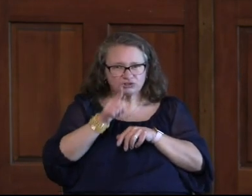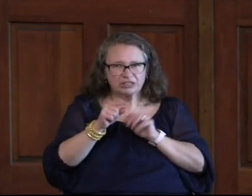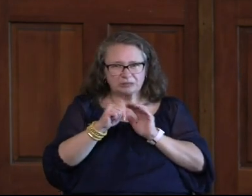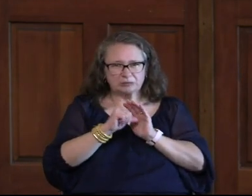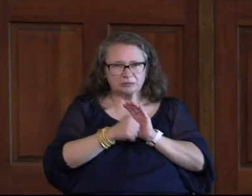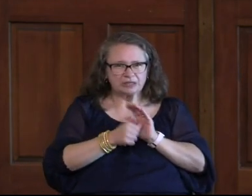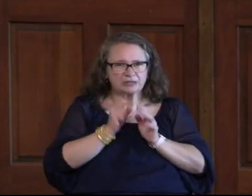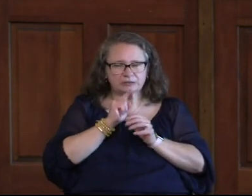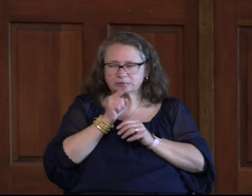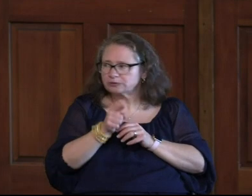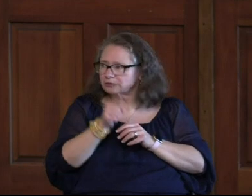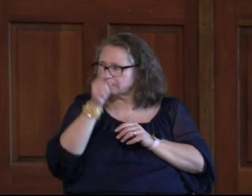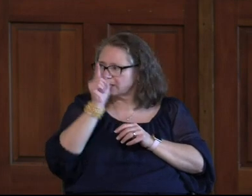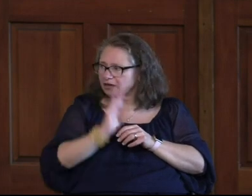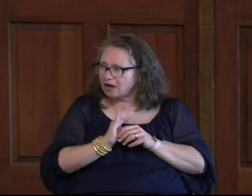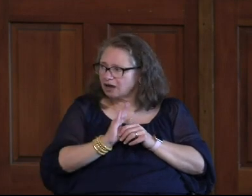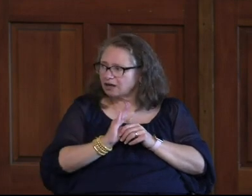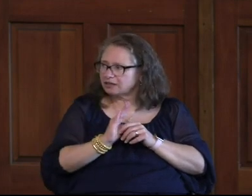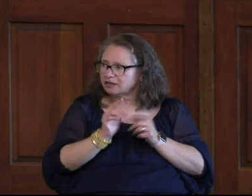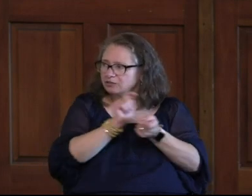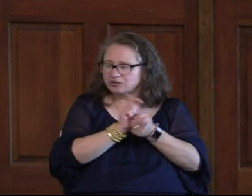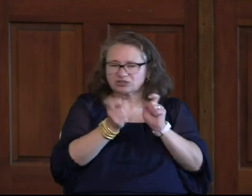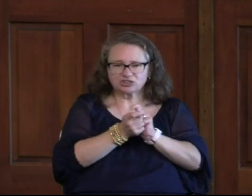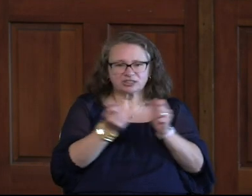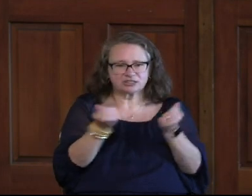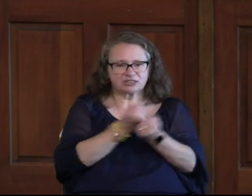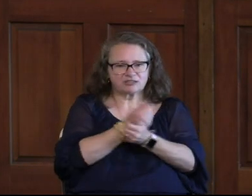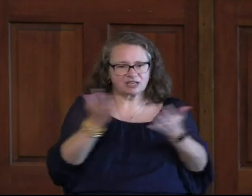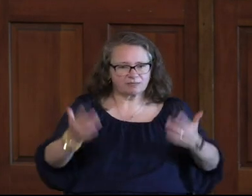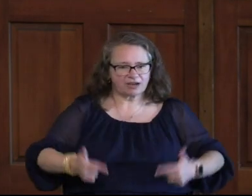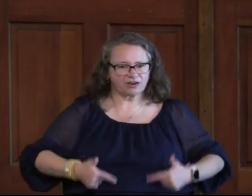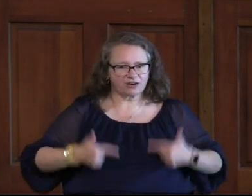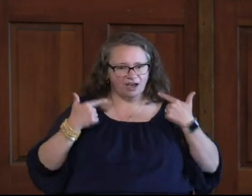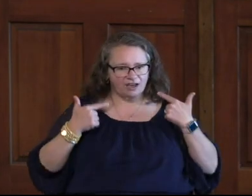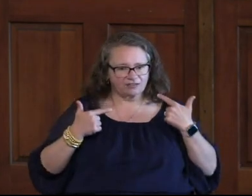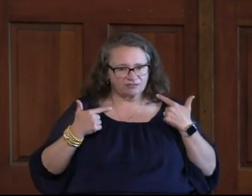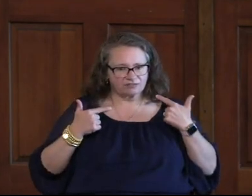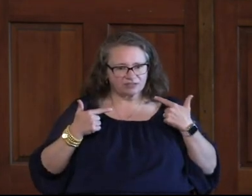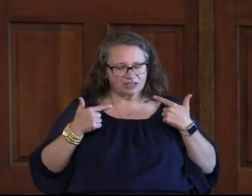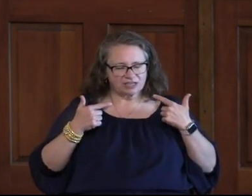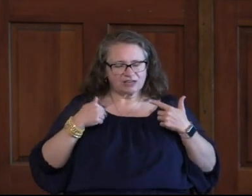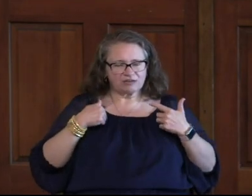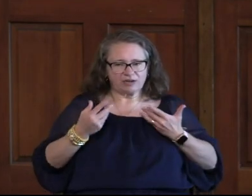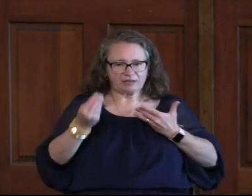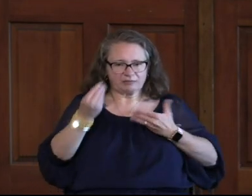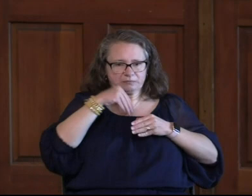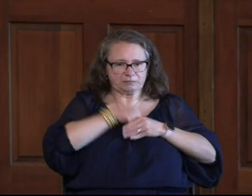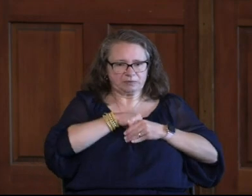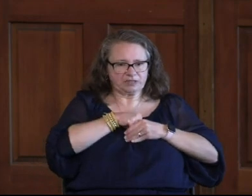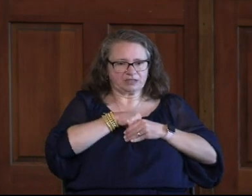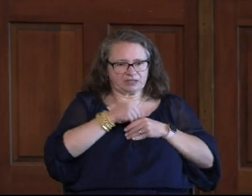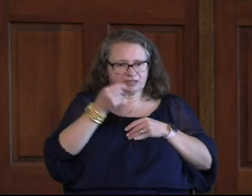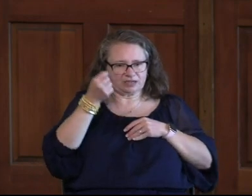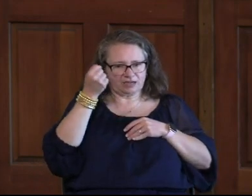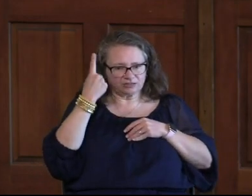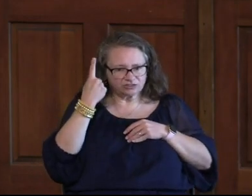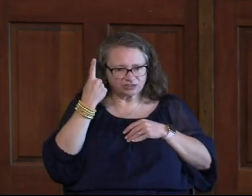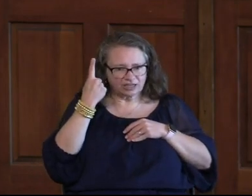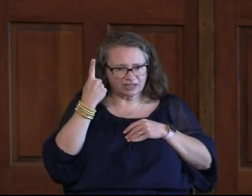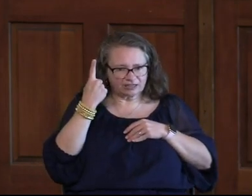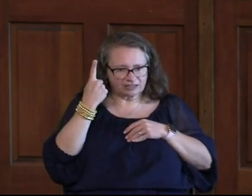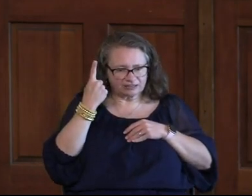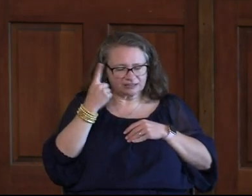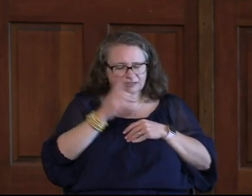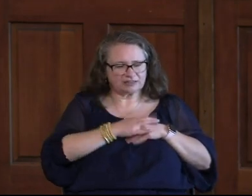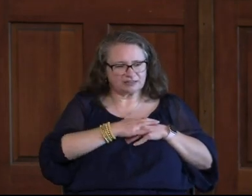Get This Truth About God It Would Change Everything About Our Life If We Could Just Get It Deep Down In Our Souls